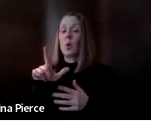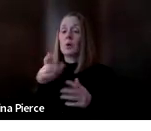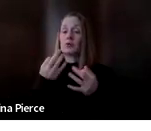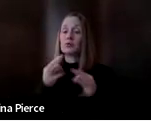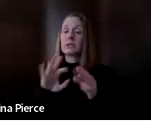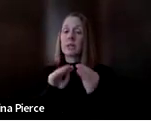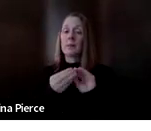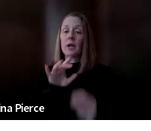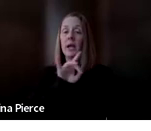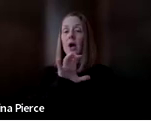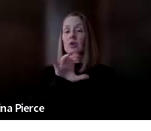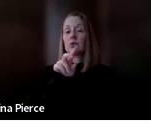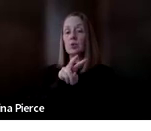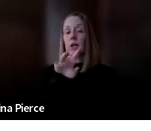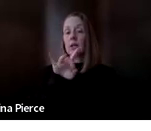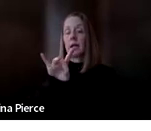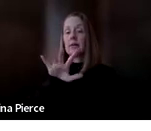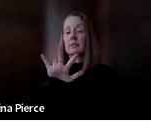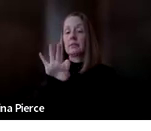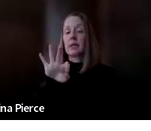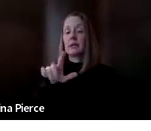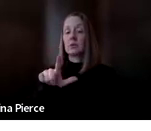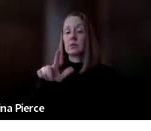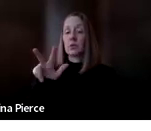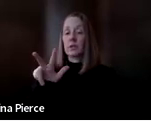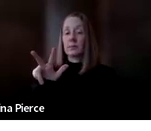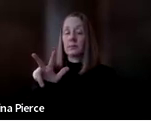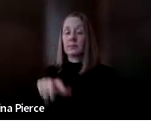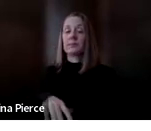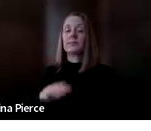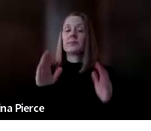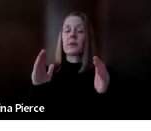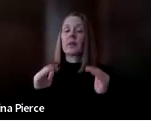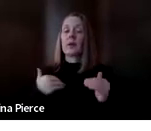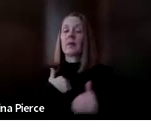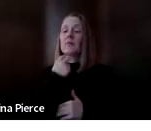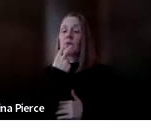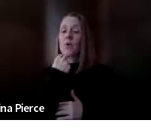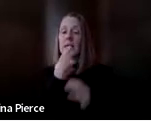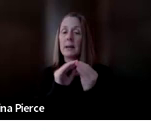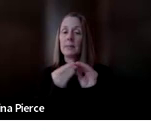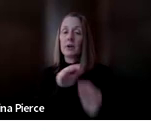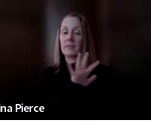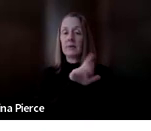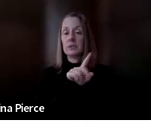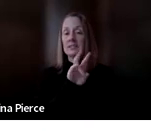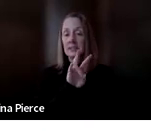-288-5923 and then they have a voice number at 517